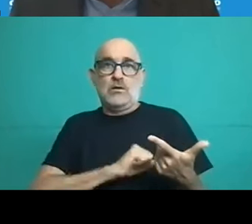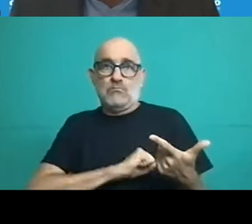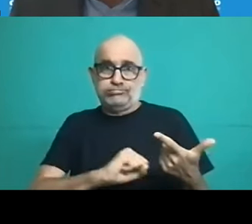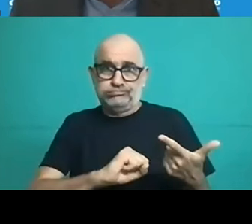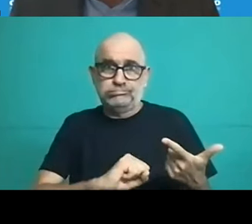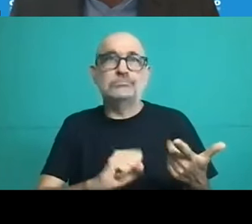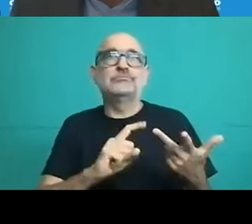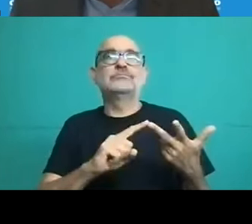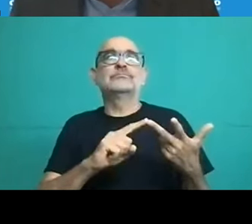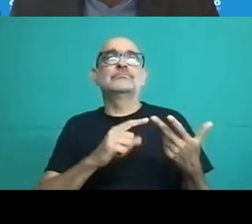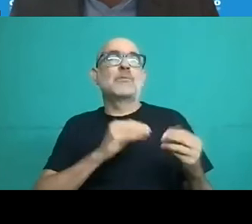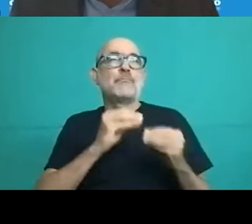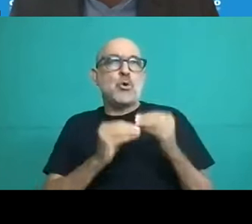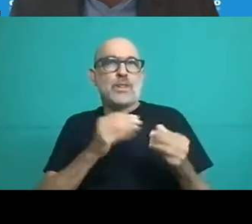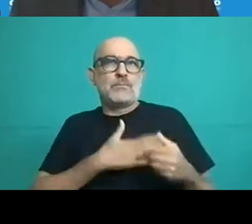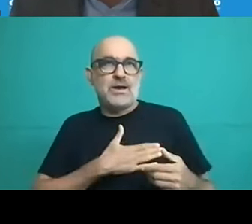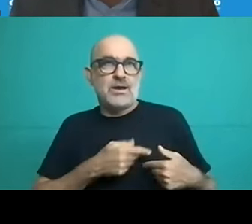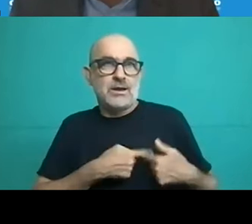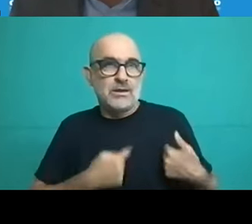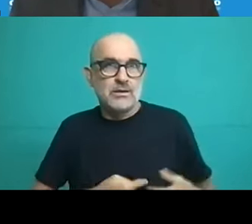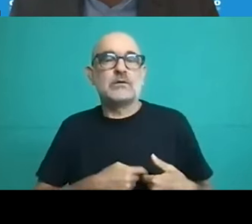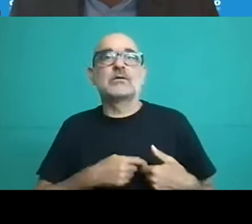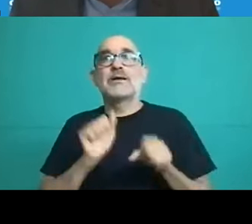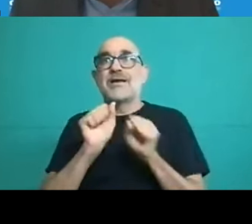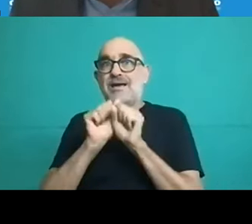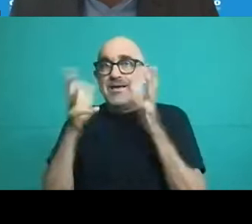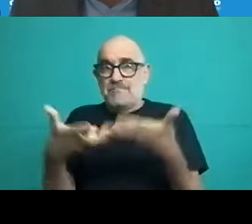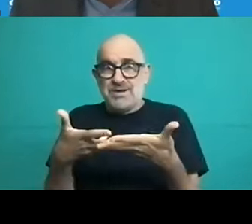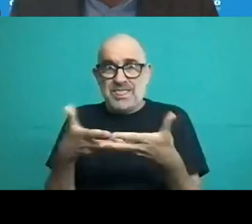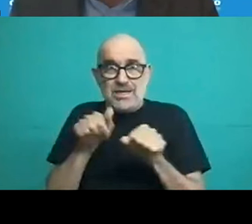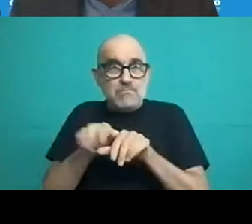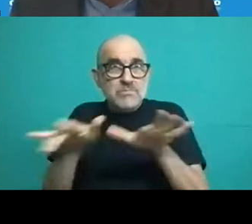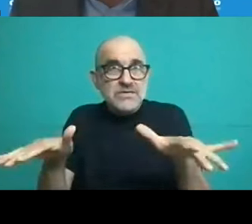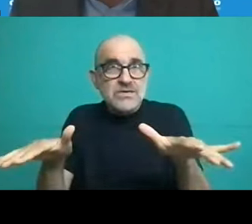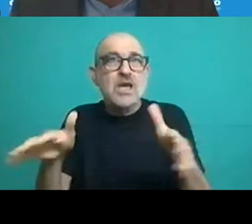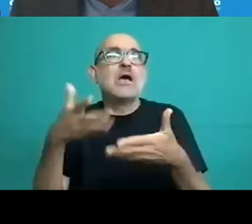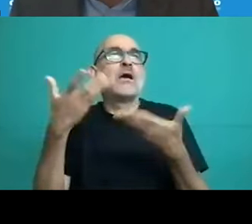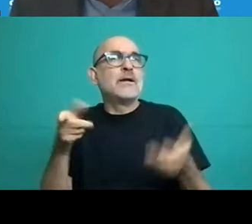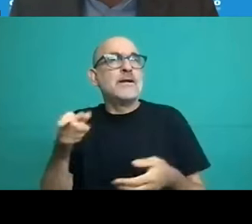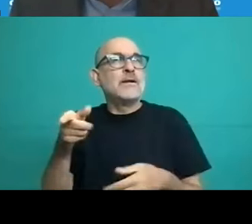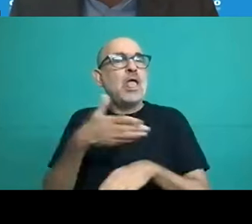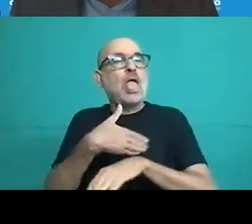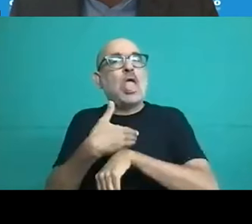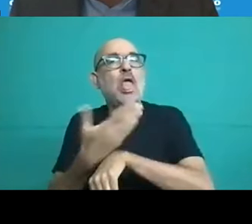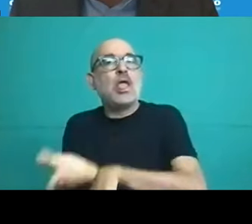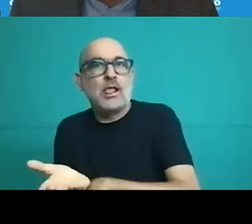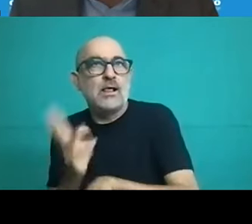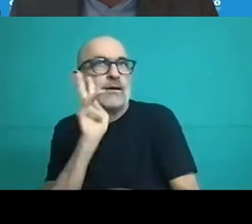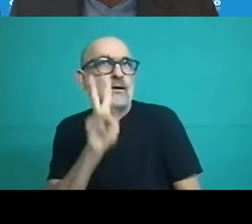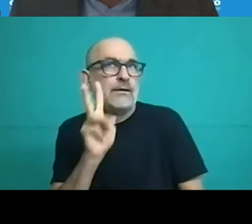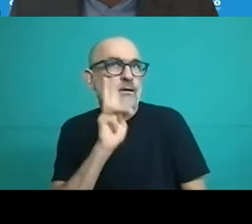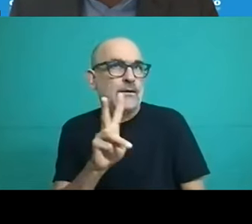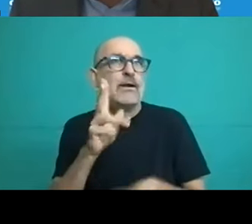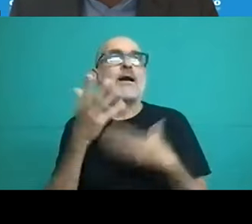an epidemic for example is seen at a later point when you the patient comes to us when this for